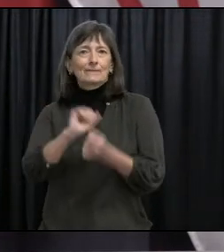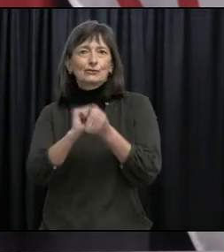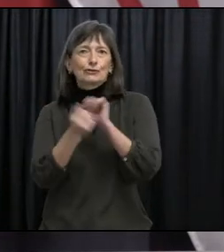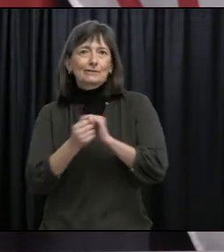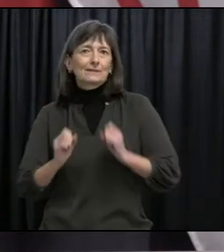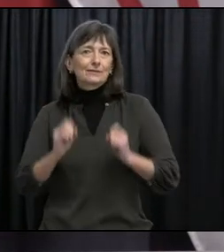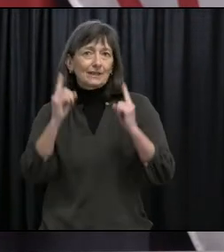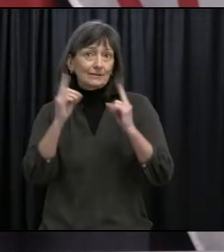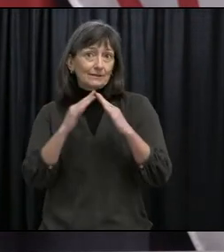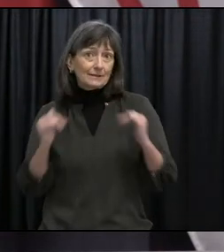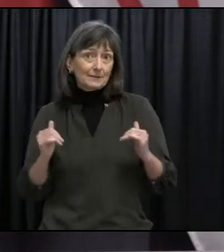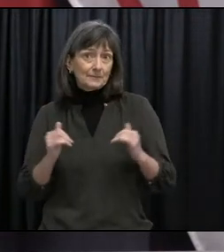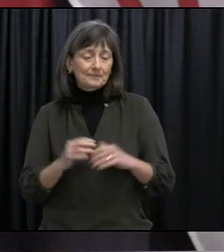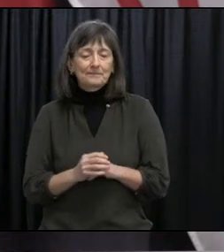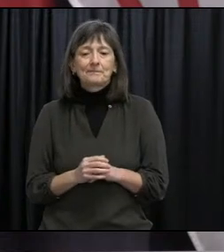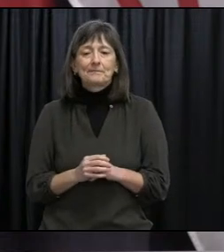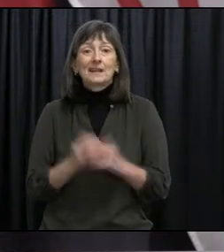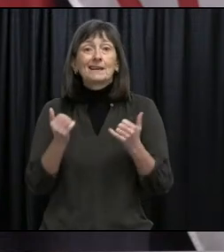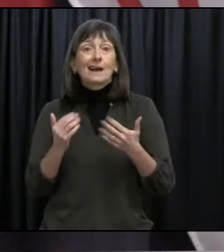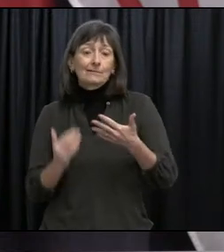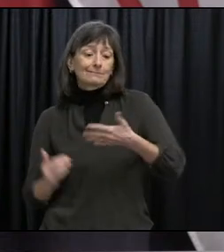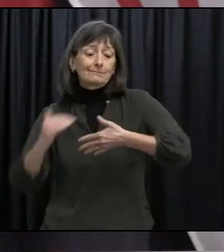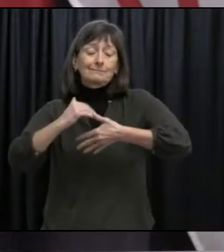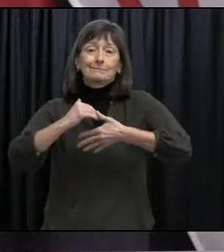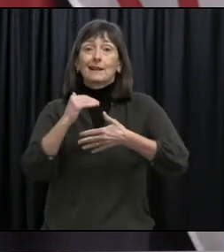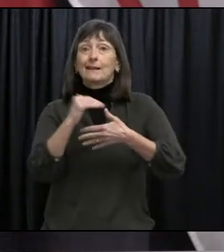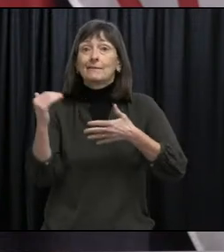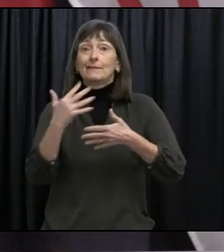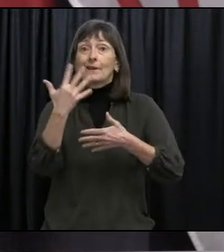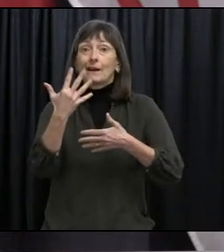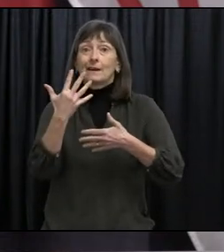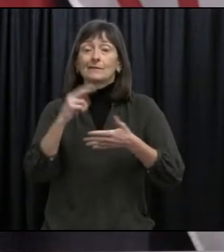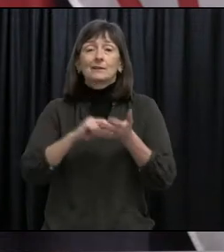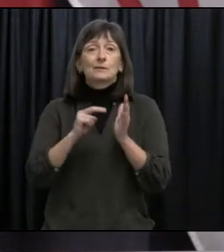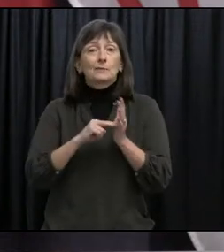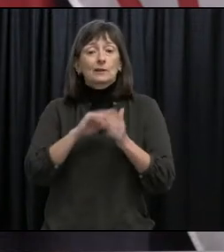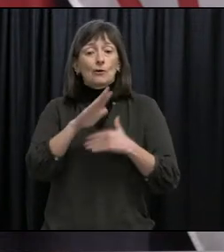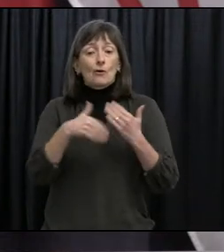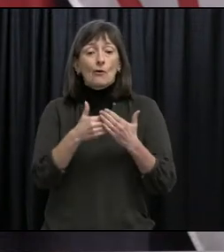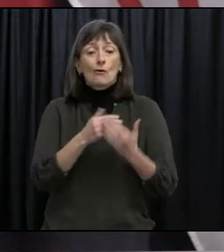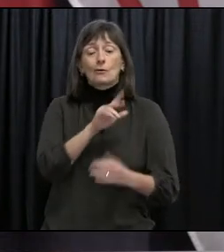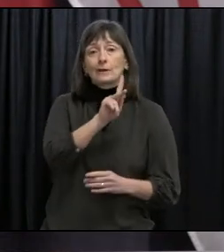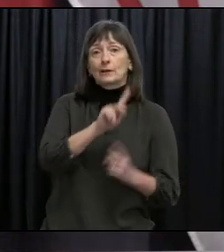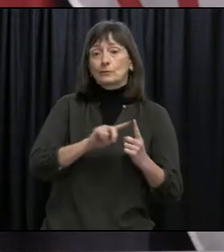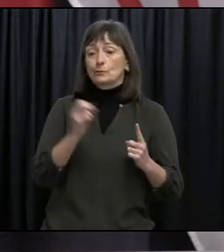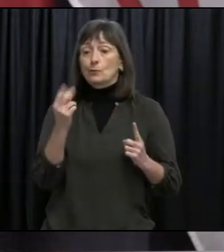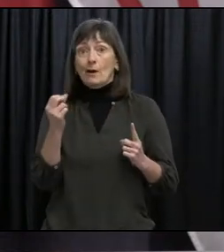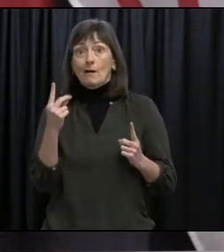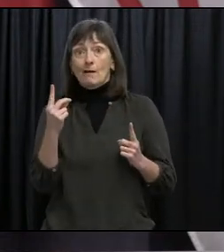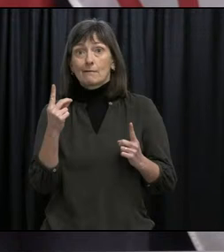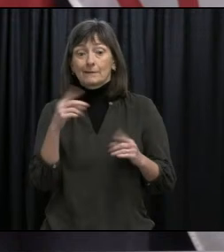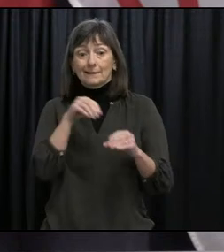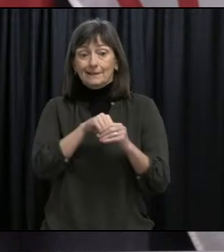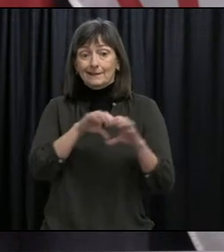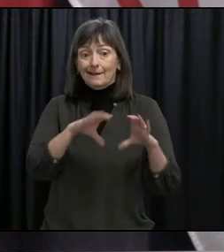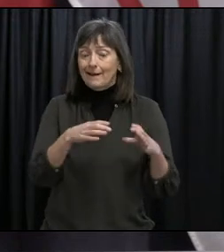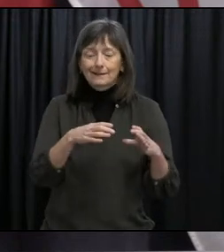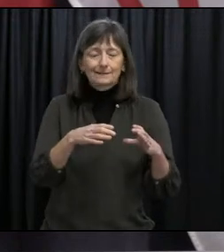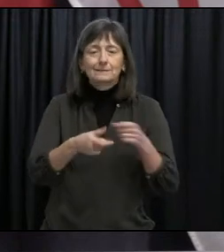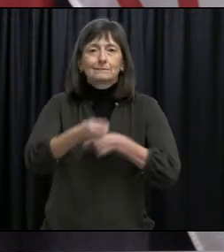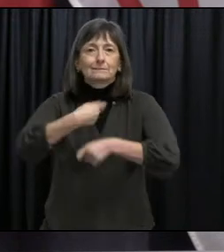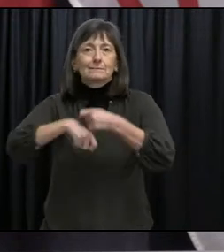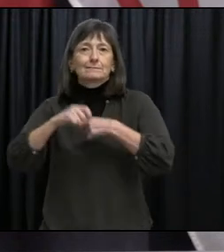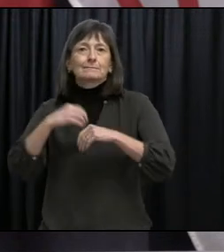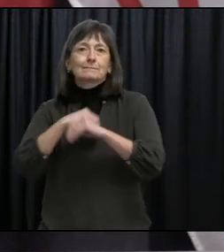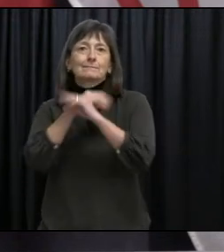This move in Alert Levels prompted us to move K-12 classes from in-person instruction to